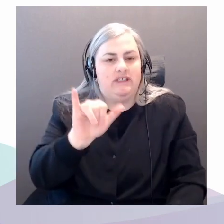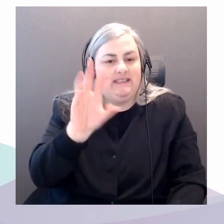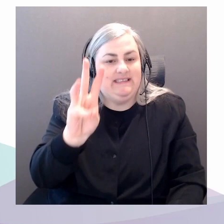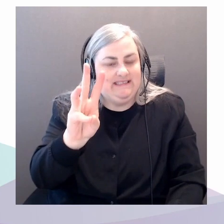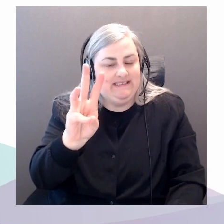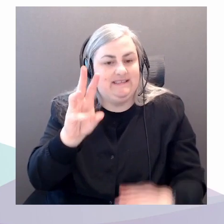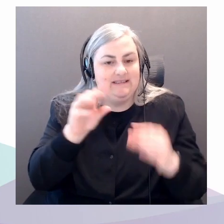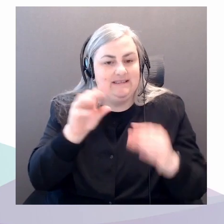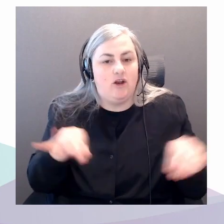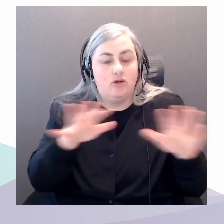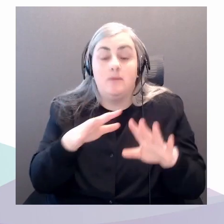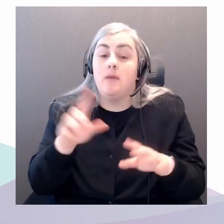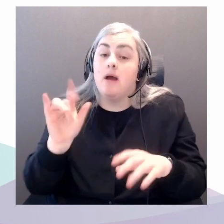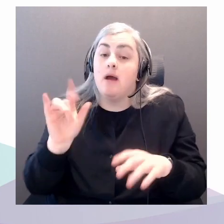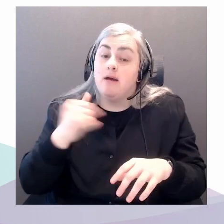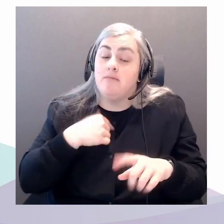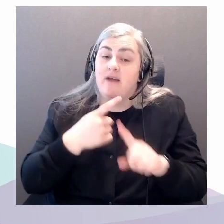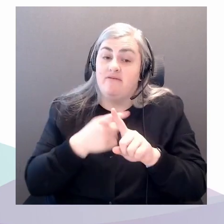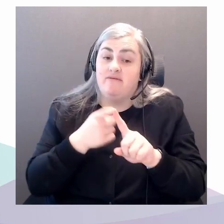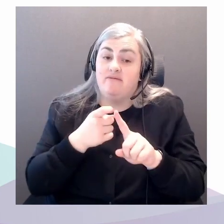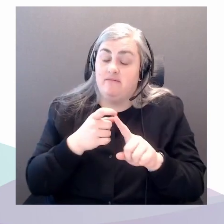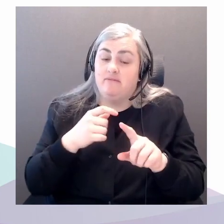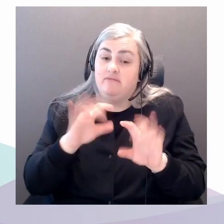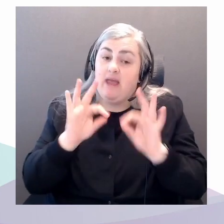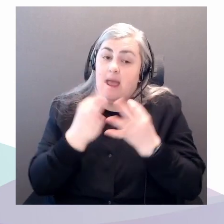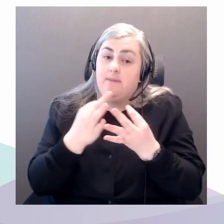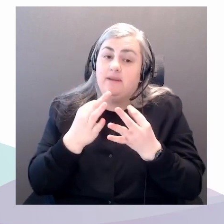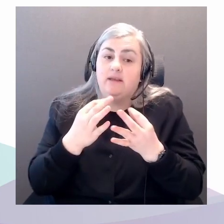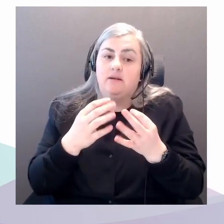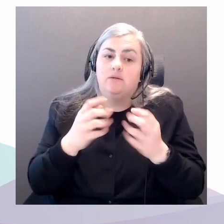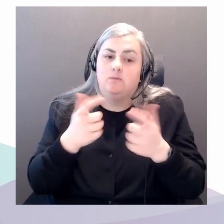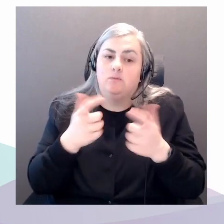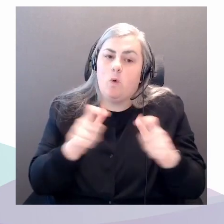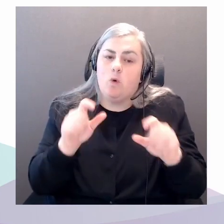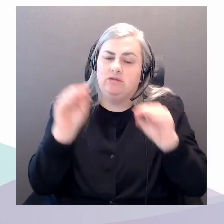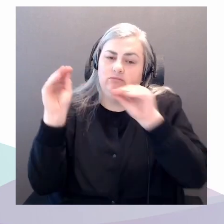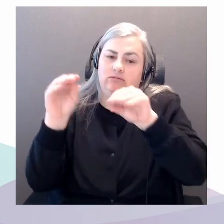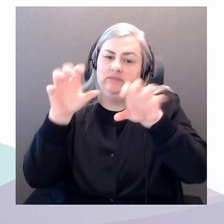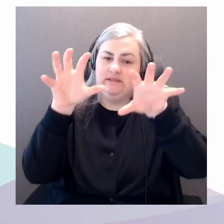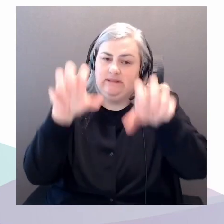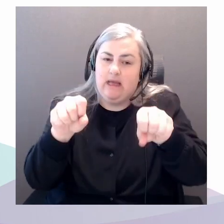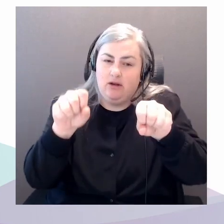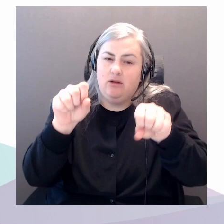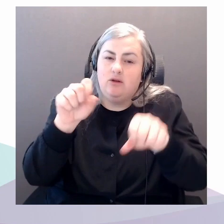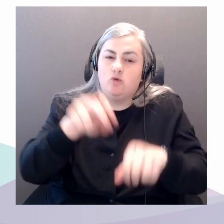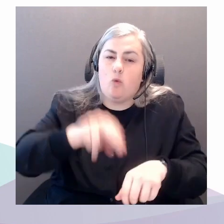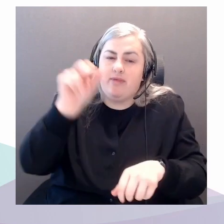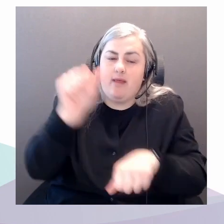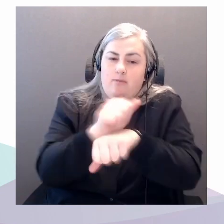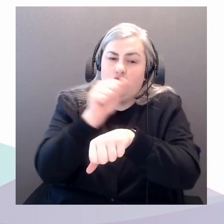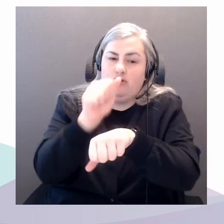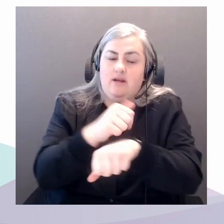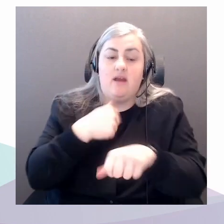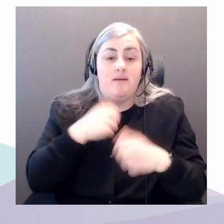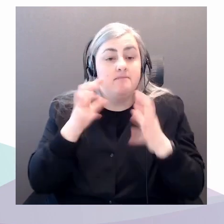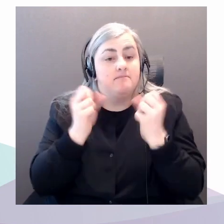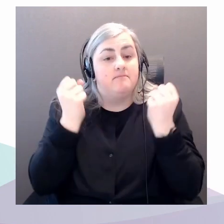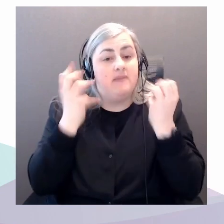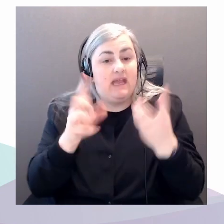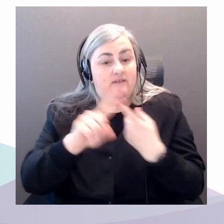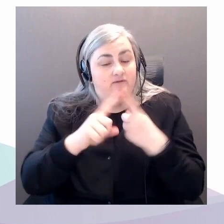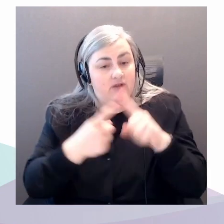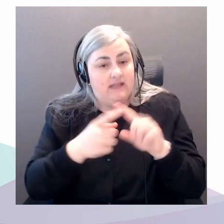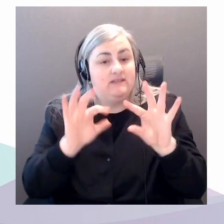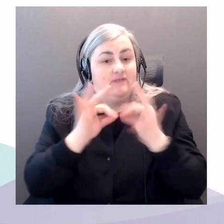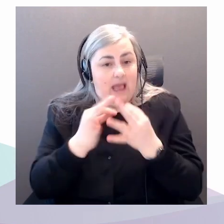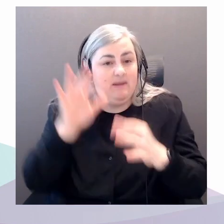in Northern Alberta. And I have lots of family and friends and kinship relationships of all varieties up there. And